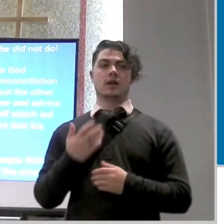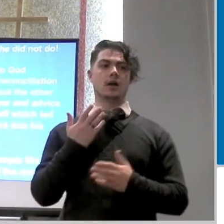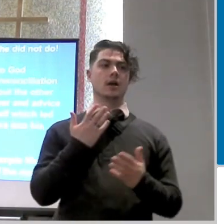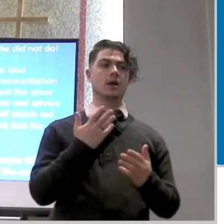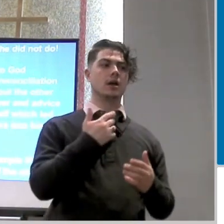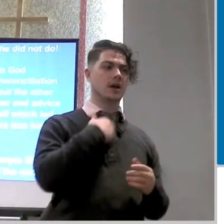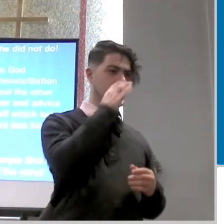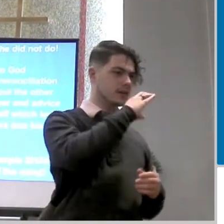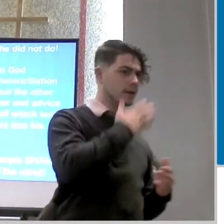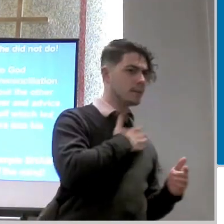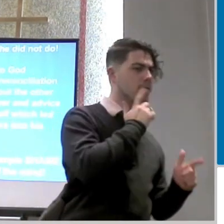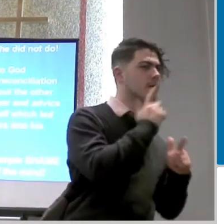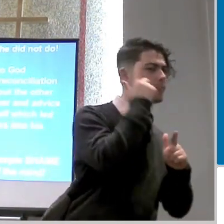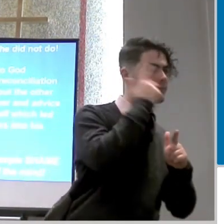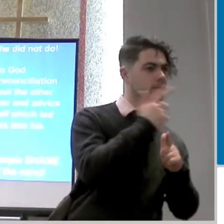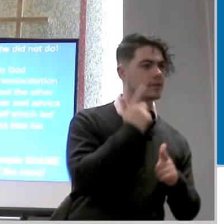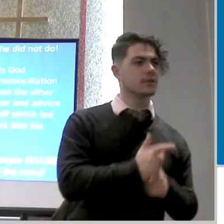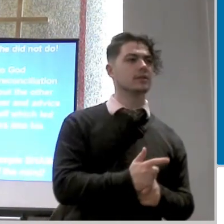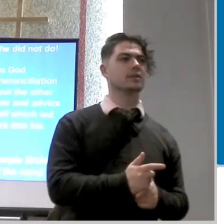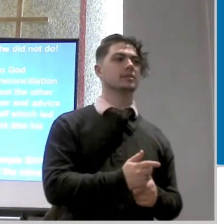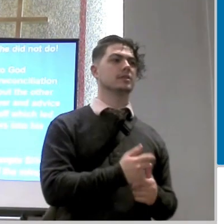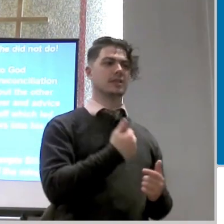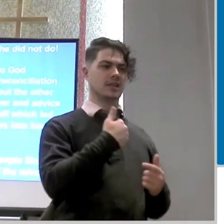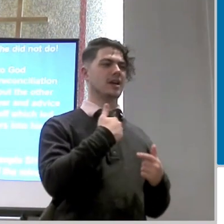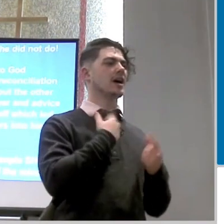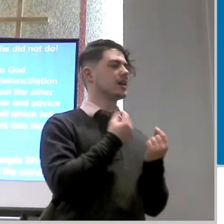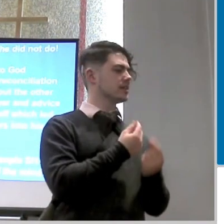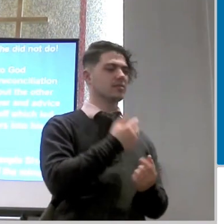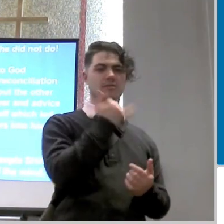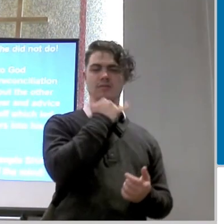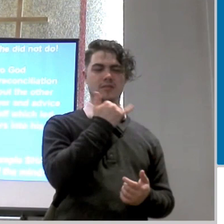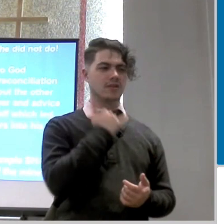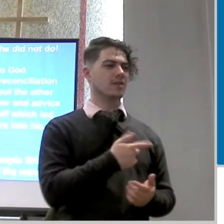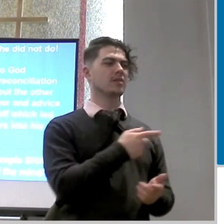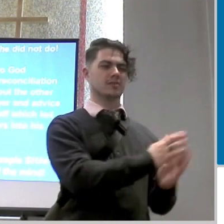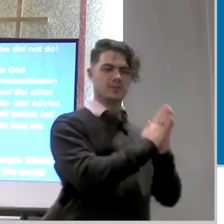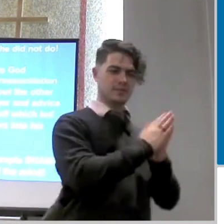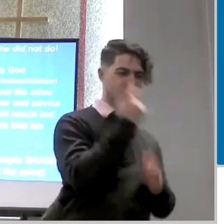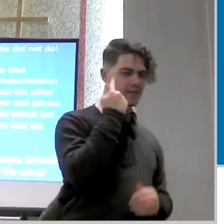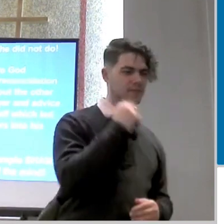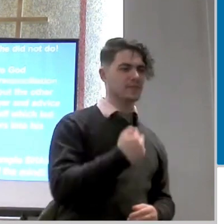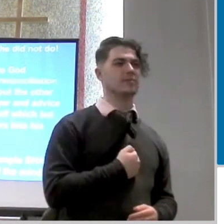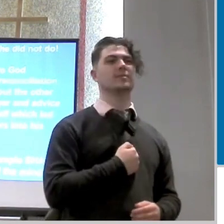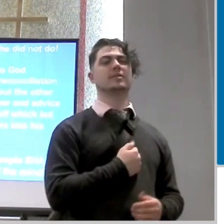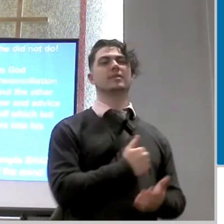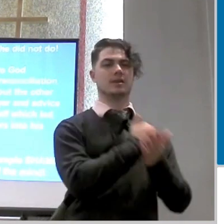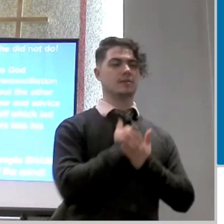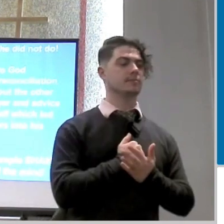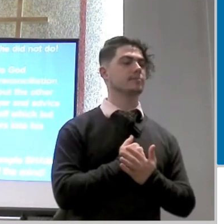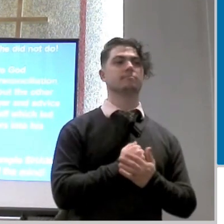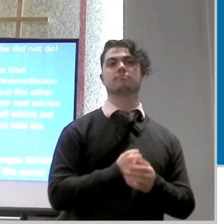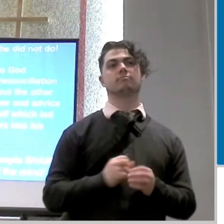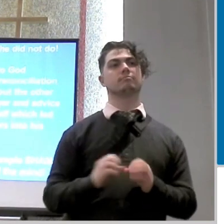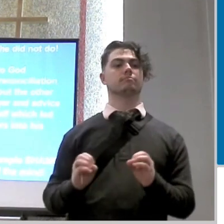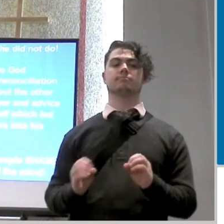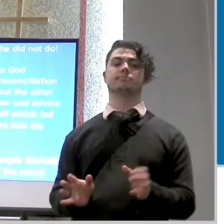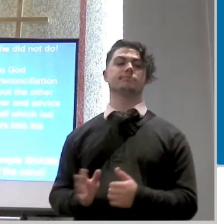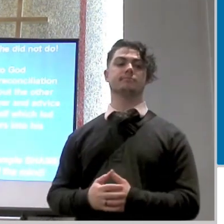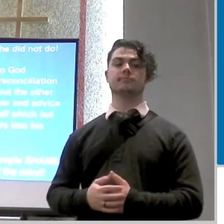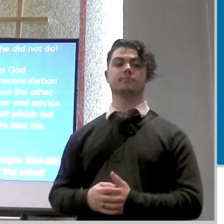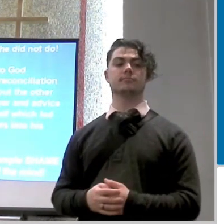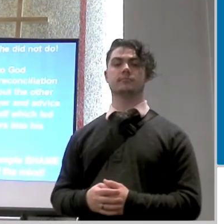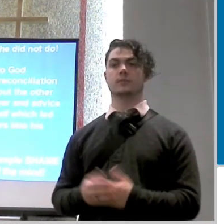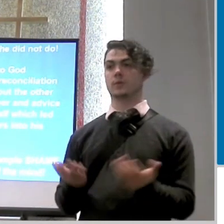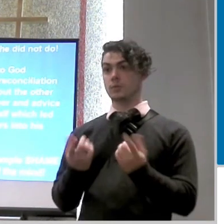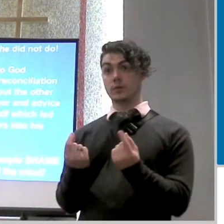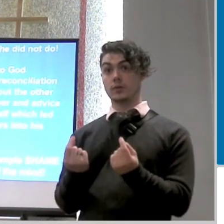find out let them know that i've done the wrong thing maybe they'll pray for me maybe they'll give me some advice of what i should do he did not do that what he